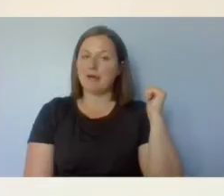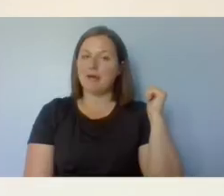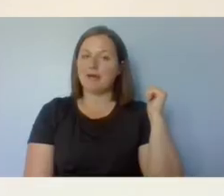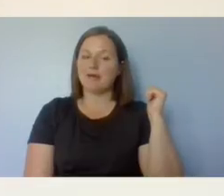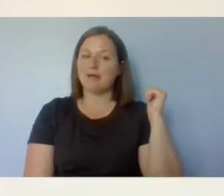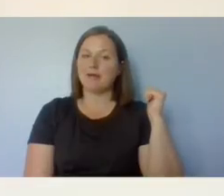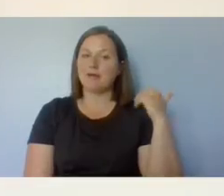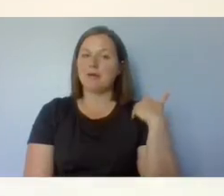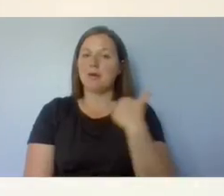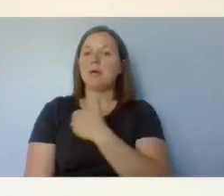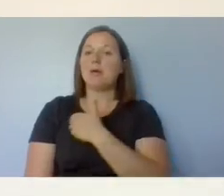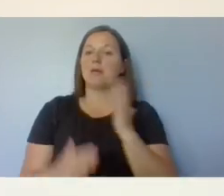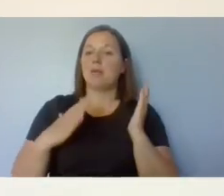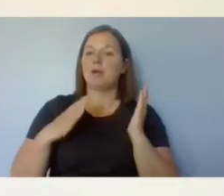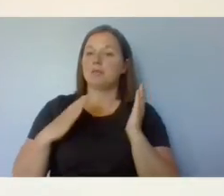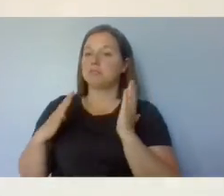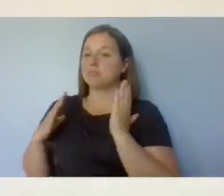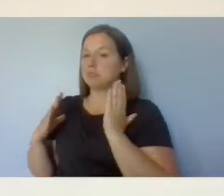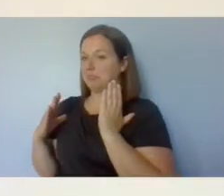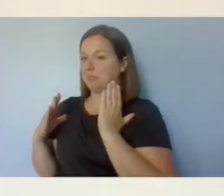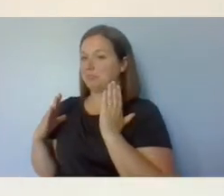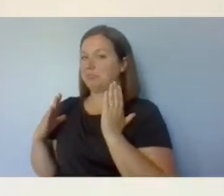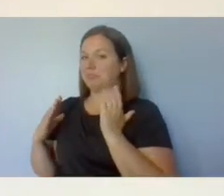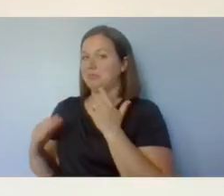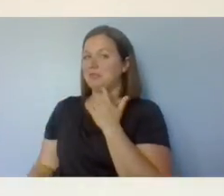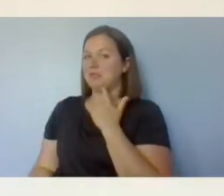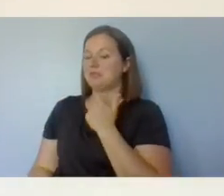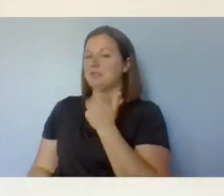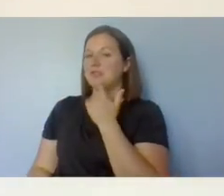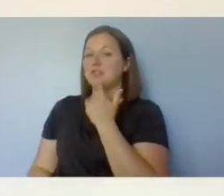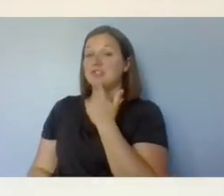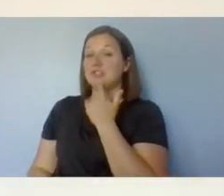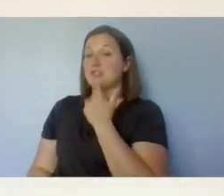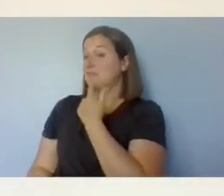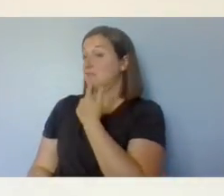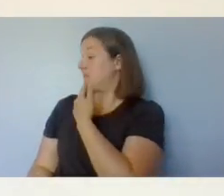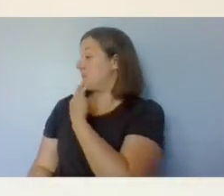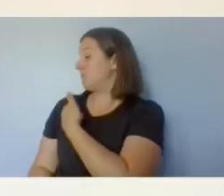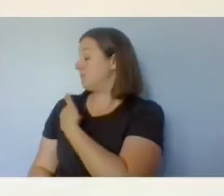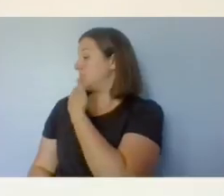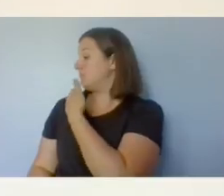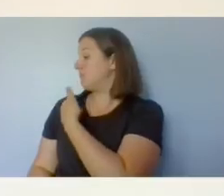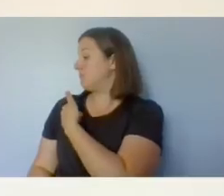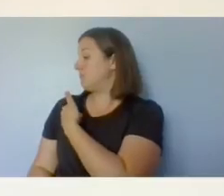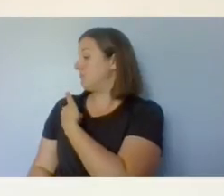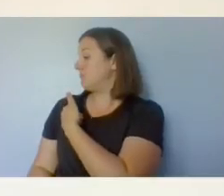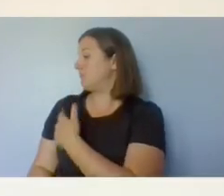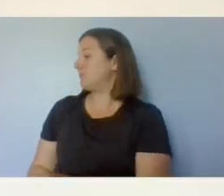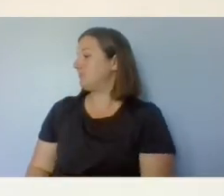And turn your body away from the arm. Turn your chin over the shoulder.